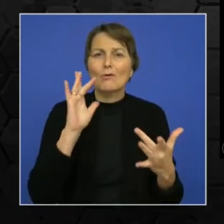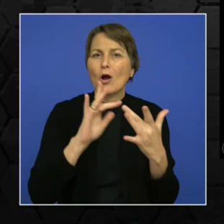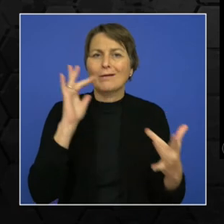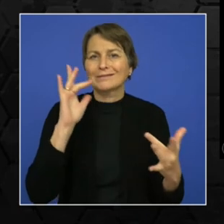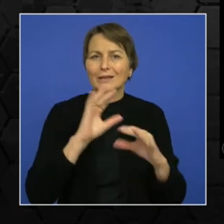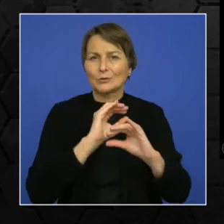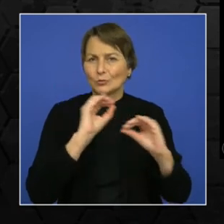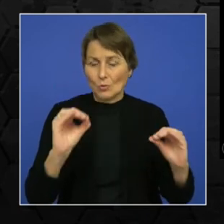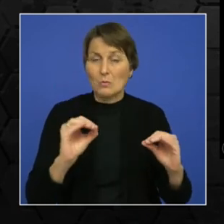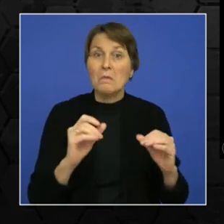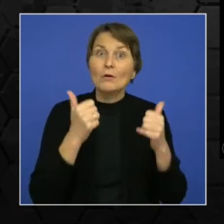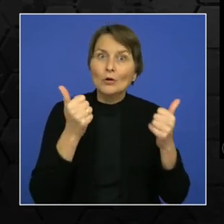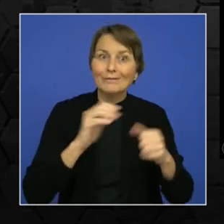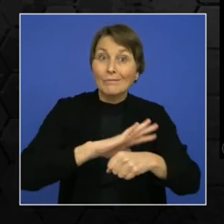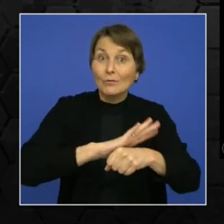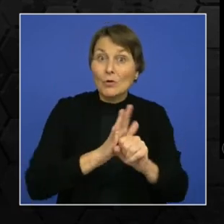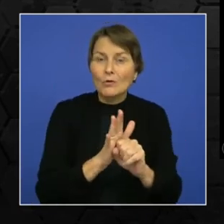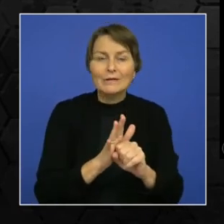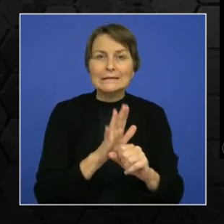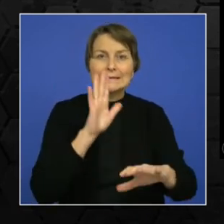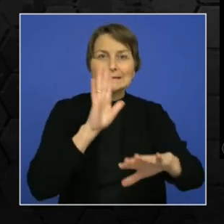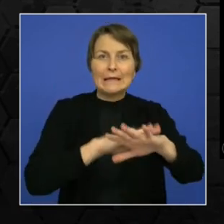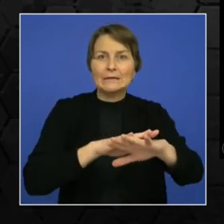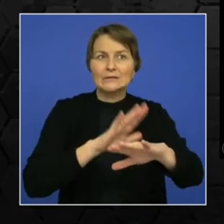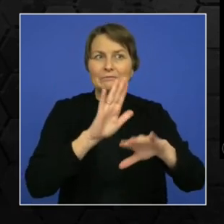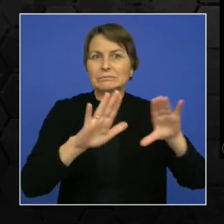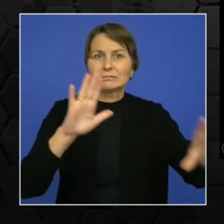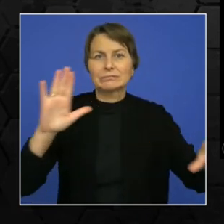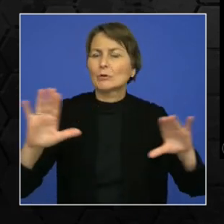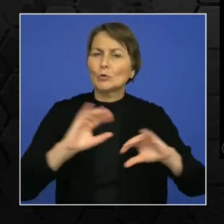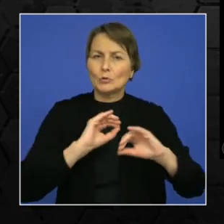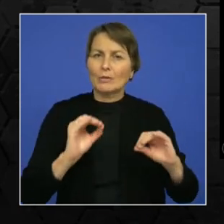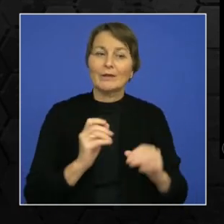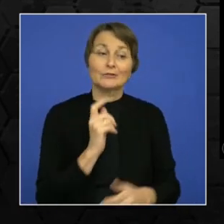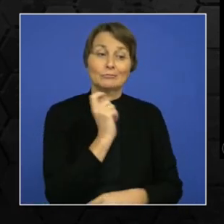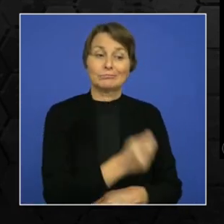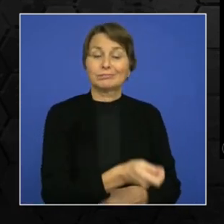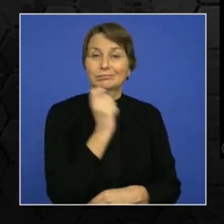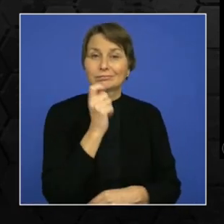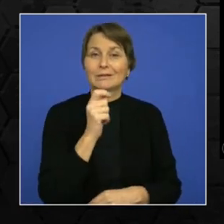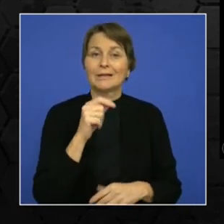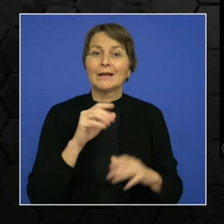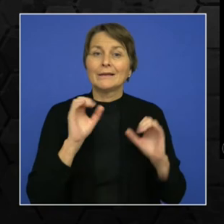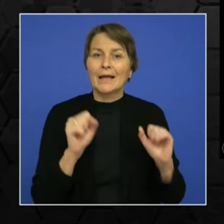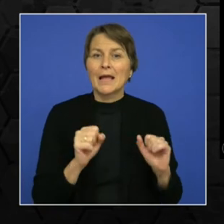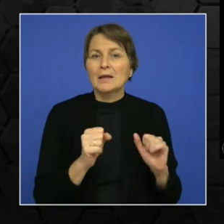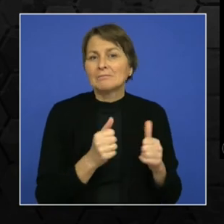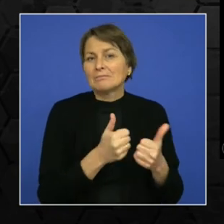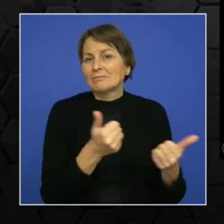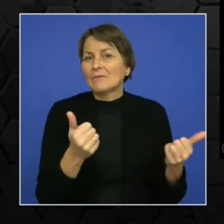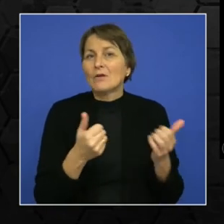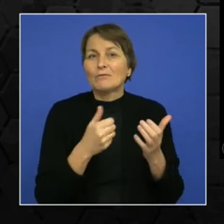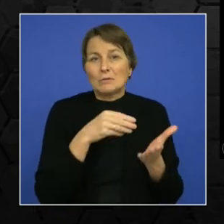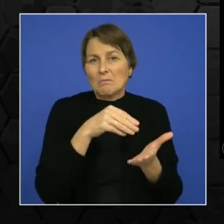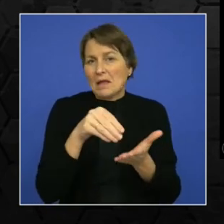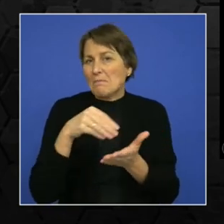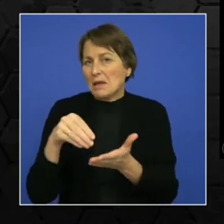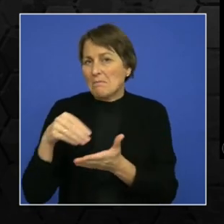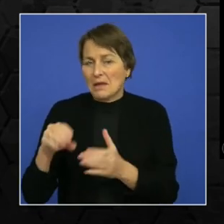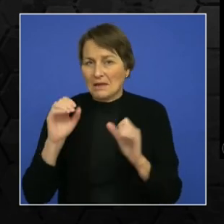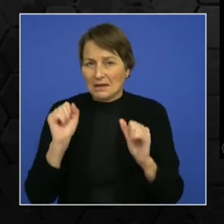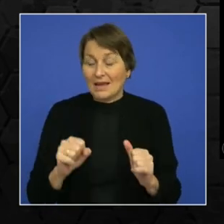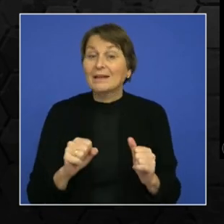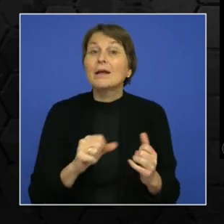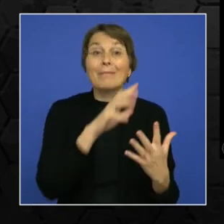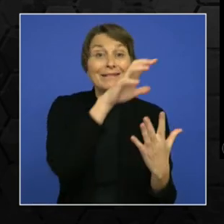farm deductions are possible only by integrating optical character recognition and text recognition features in your embedded systems. So as to make